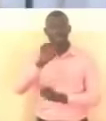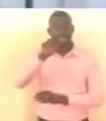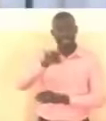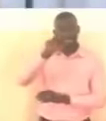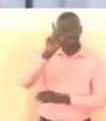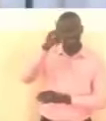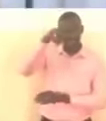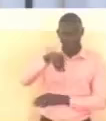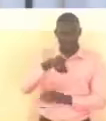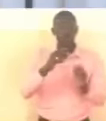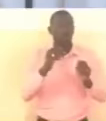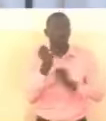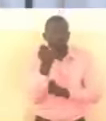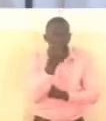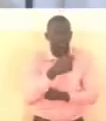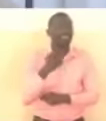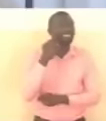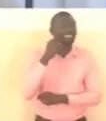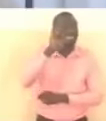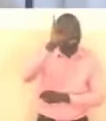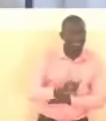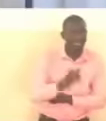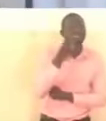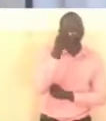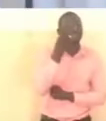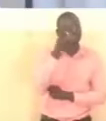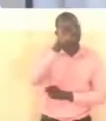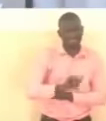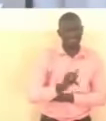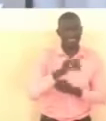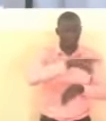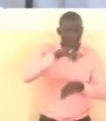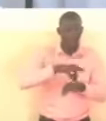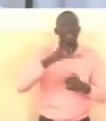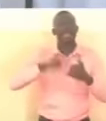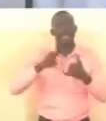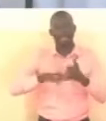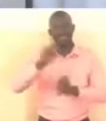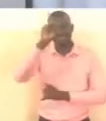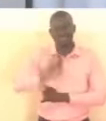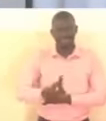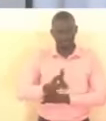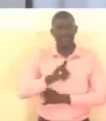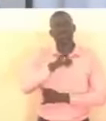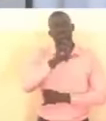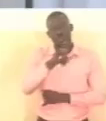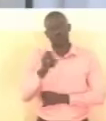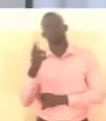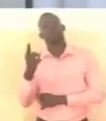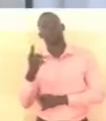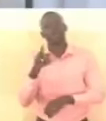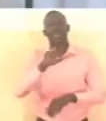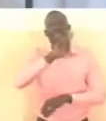was designed was a three-year period and in december 20 21